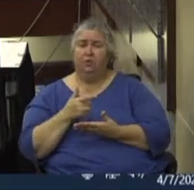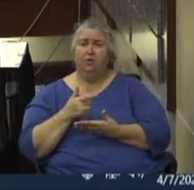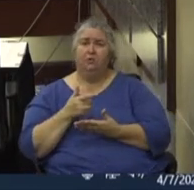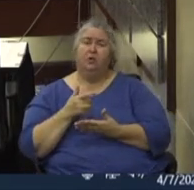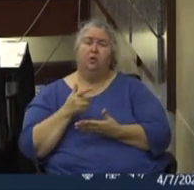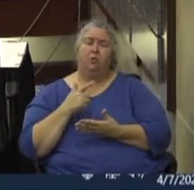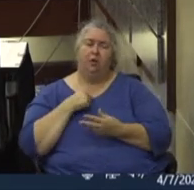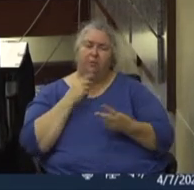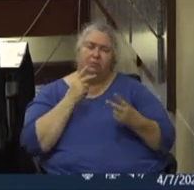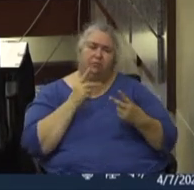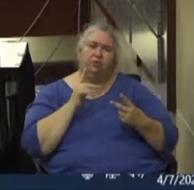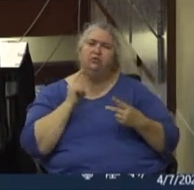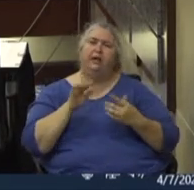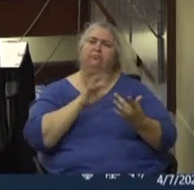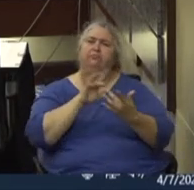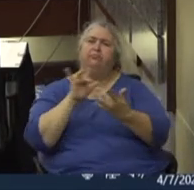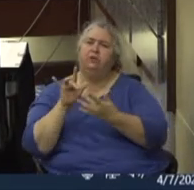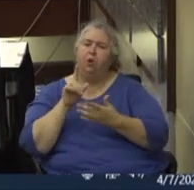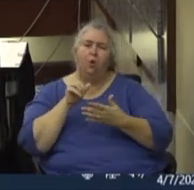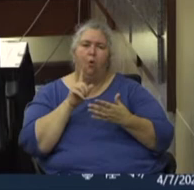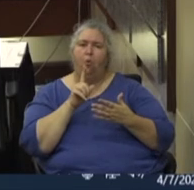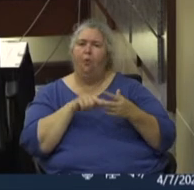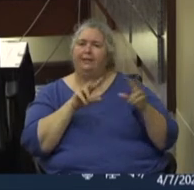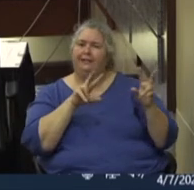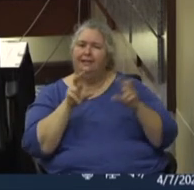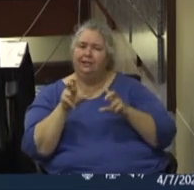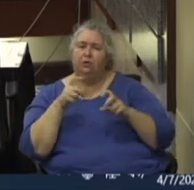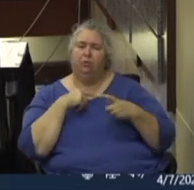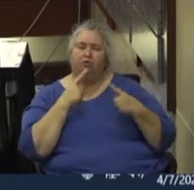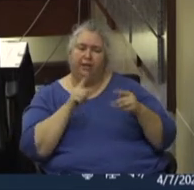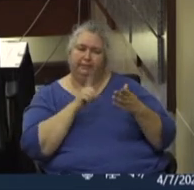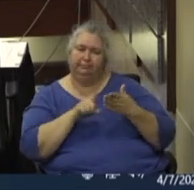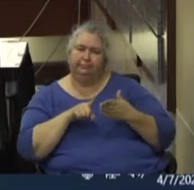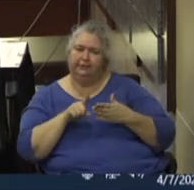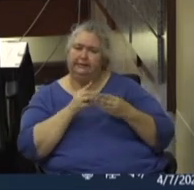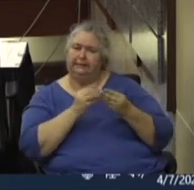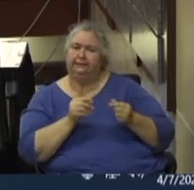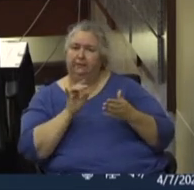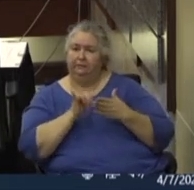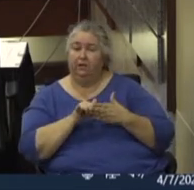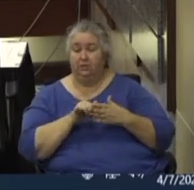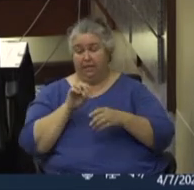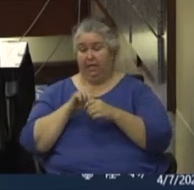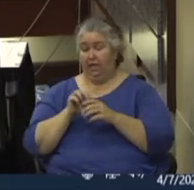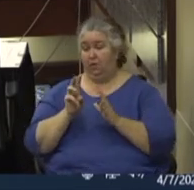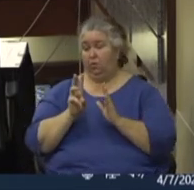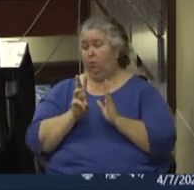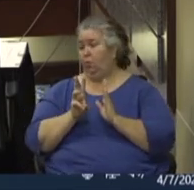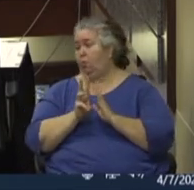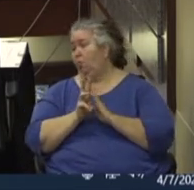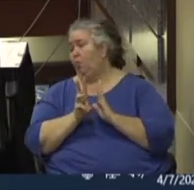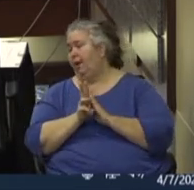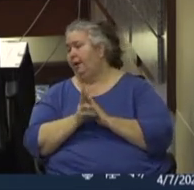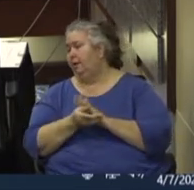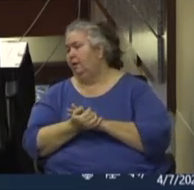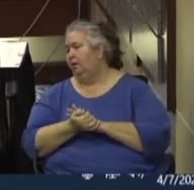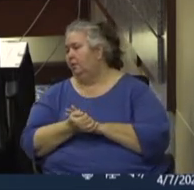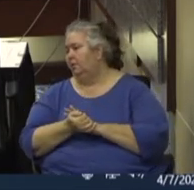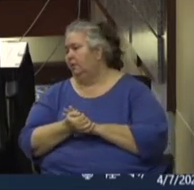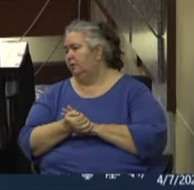issue. Eldercare checking in on those, uh, in, in Waco and surrounding community. Um,